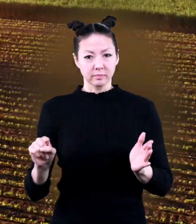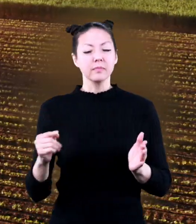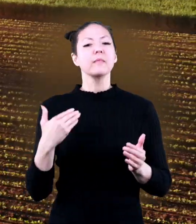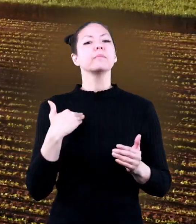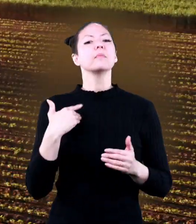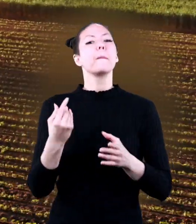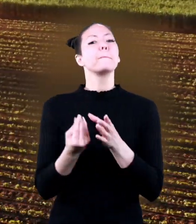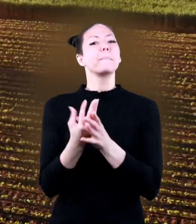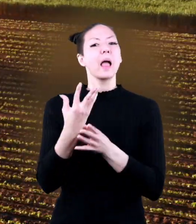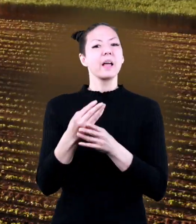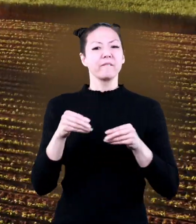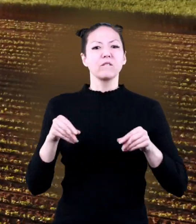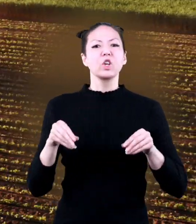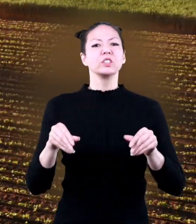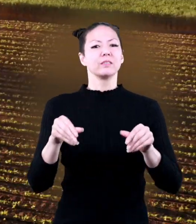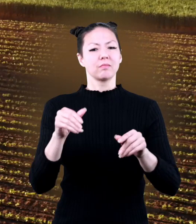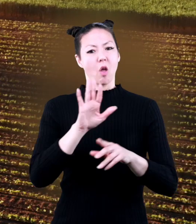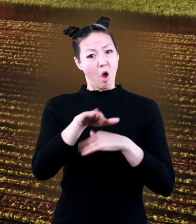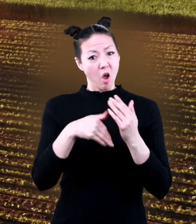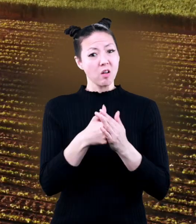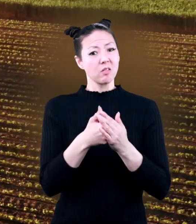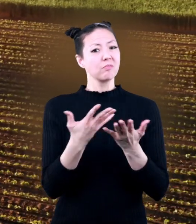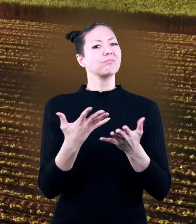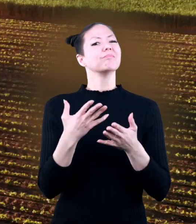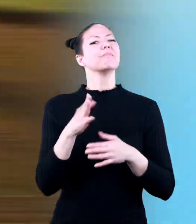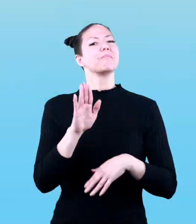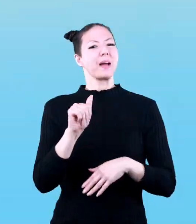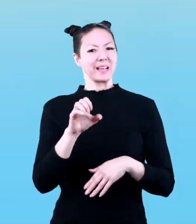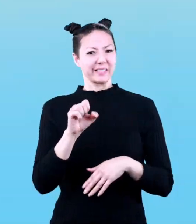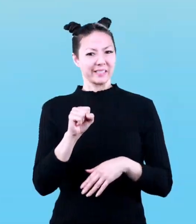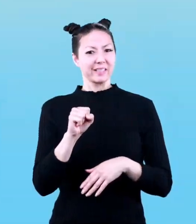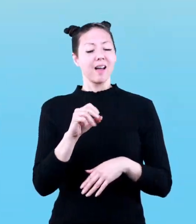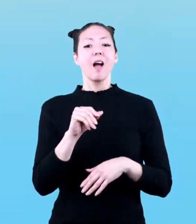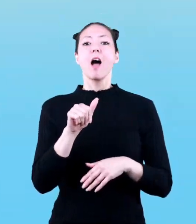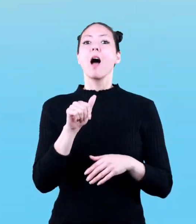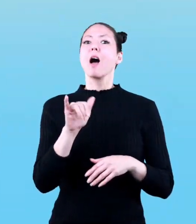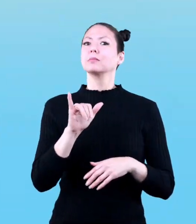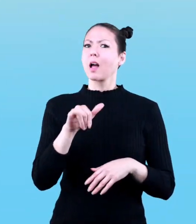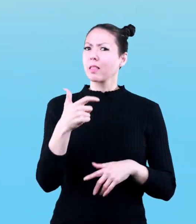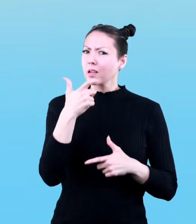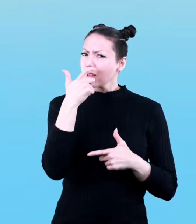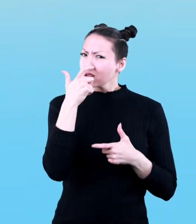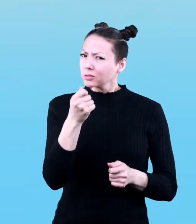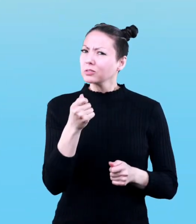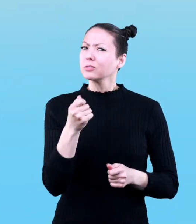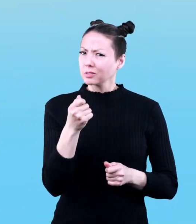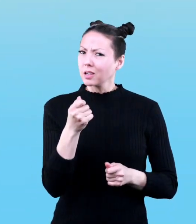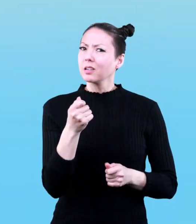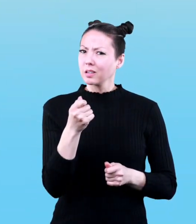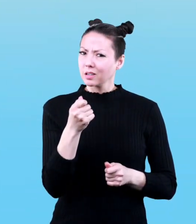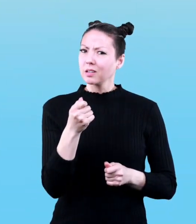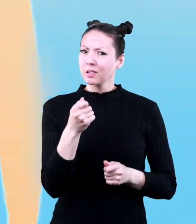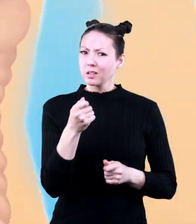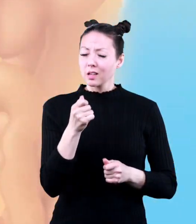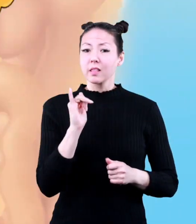and plant fertilizers are all bases here is another interesting fact